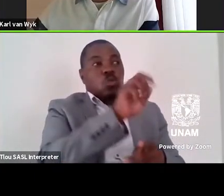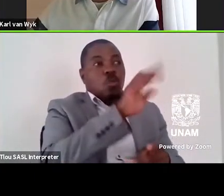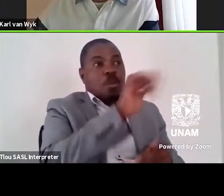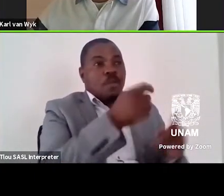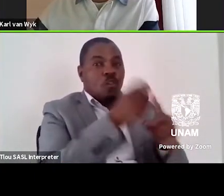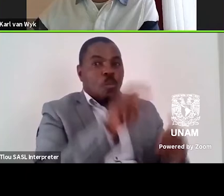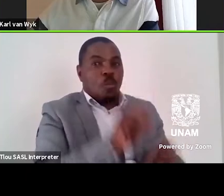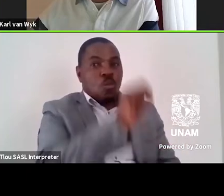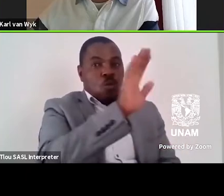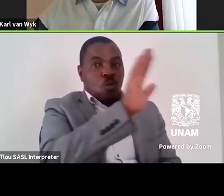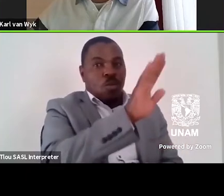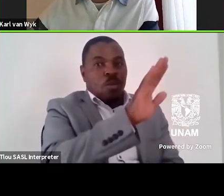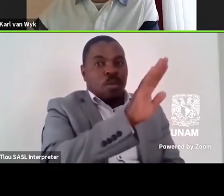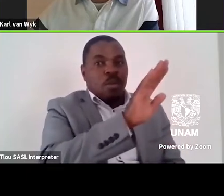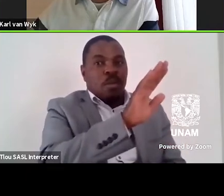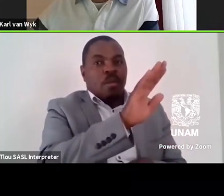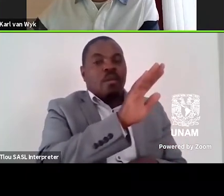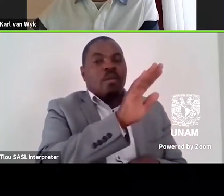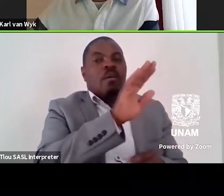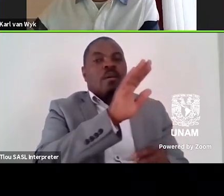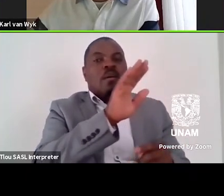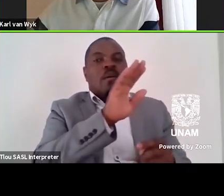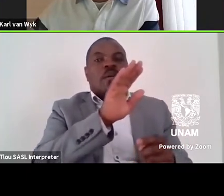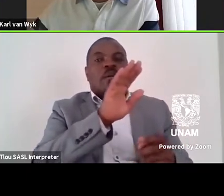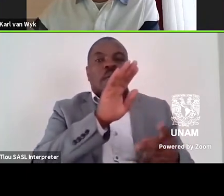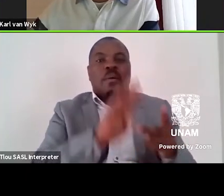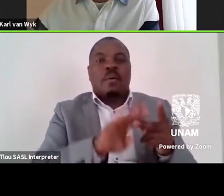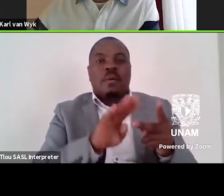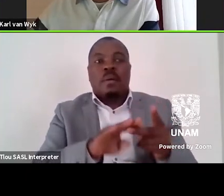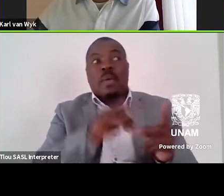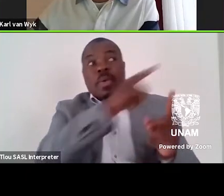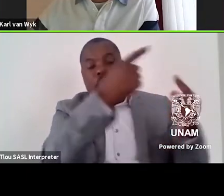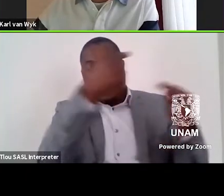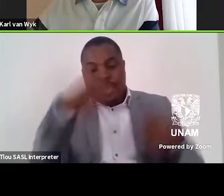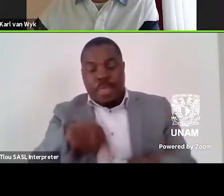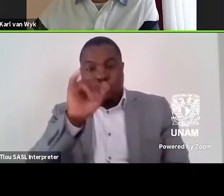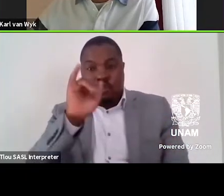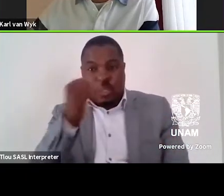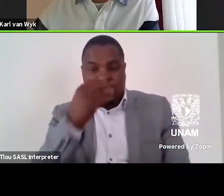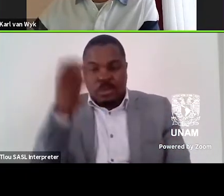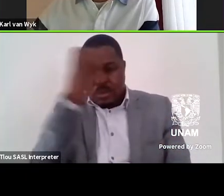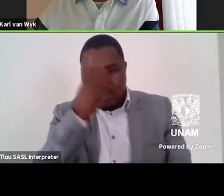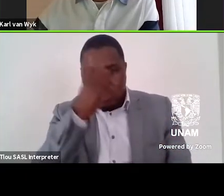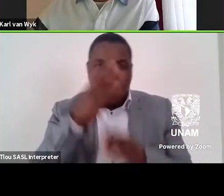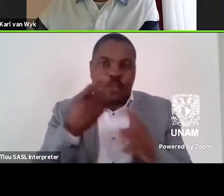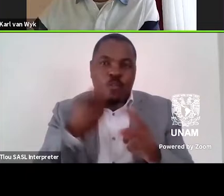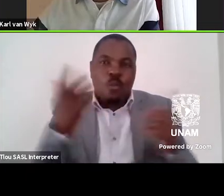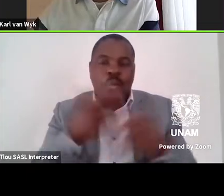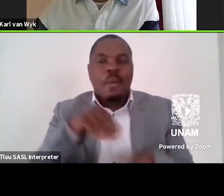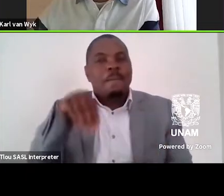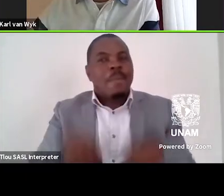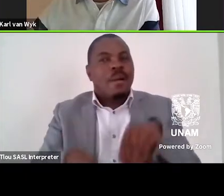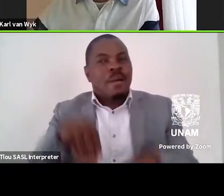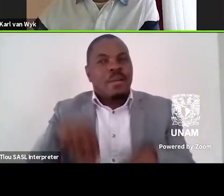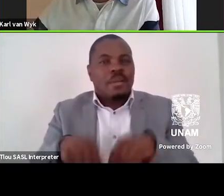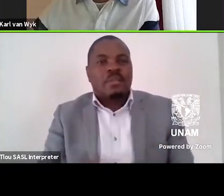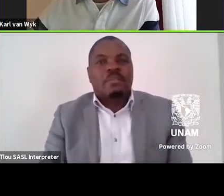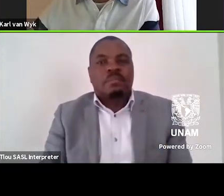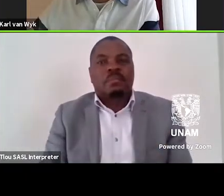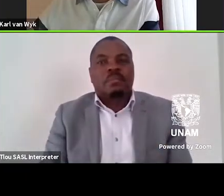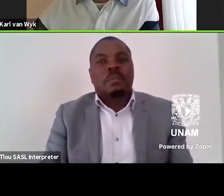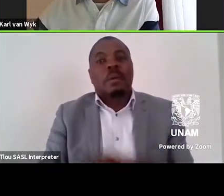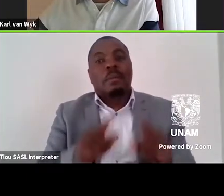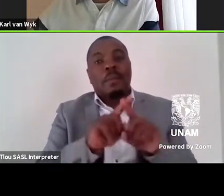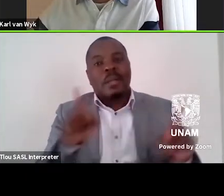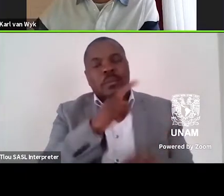origins are a mark of his difference. He moves to Johannesburg seeking work on the mines. Though he thinks nostalgically of his home,